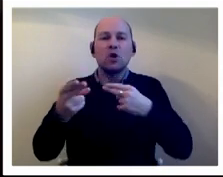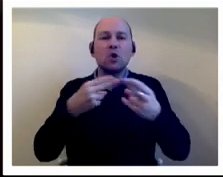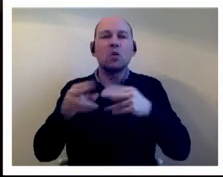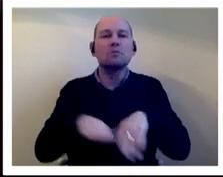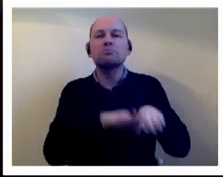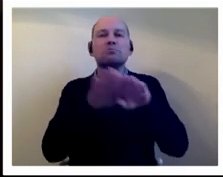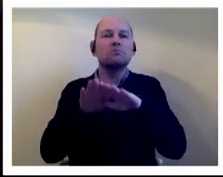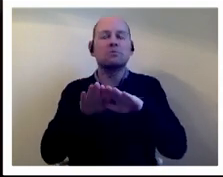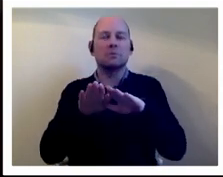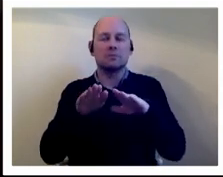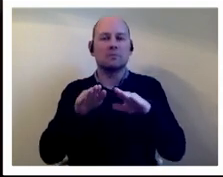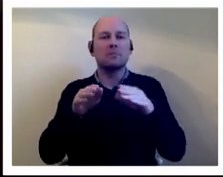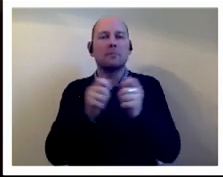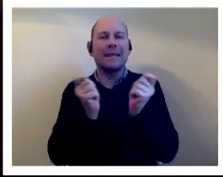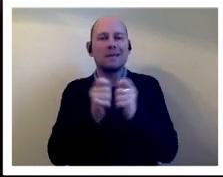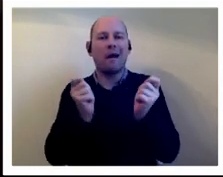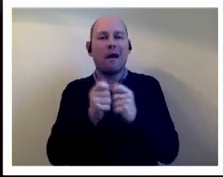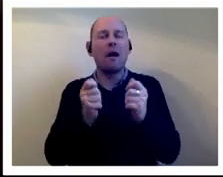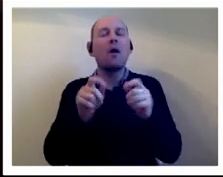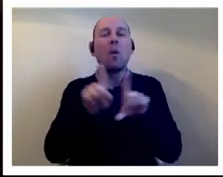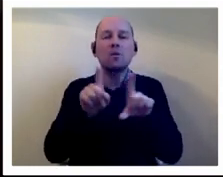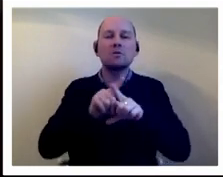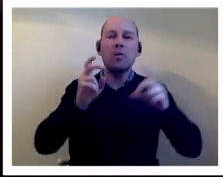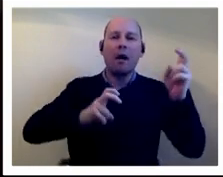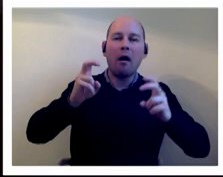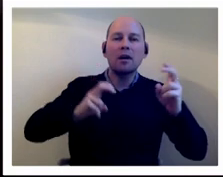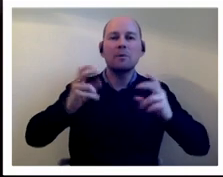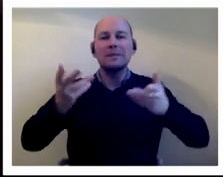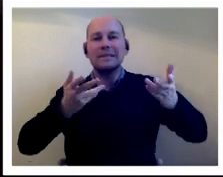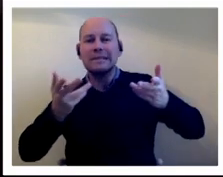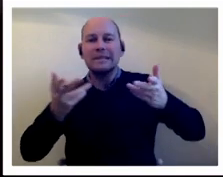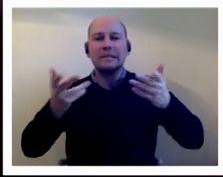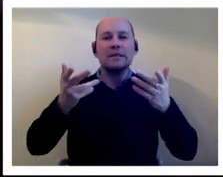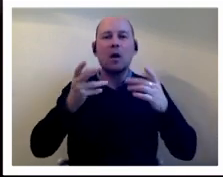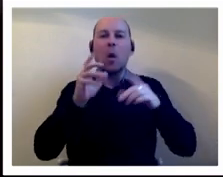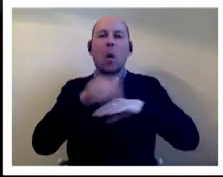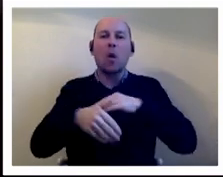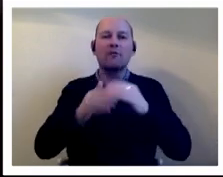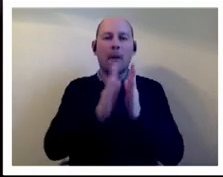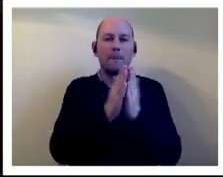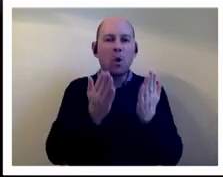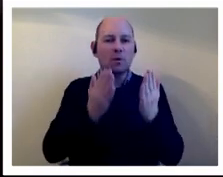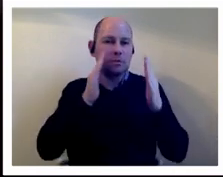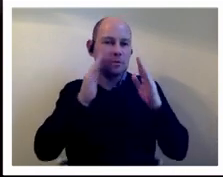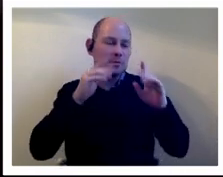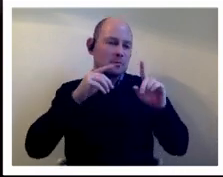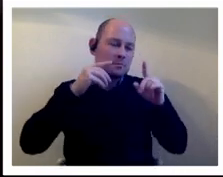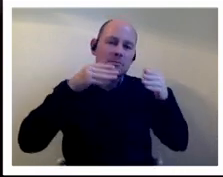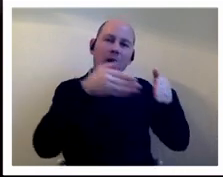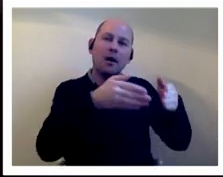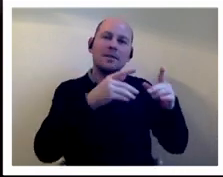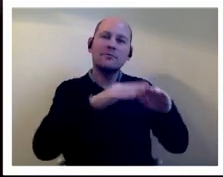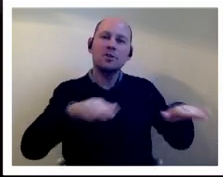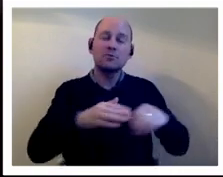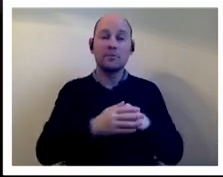have these arguments and debates around um books targeted children and libraries and and you talk about i was terrified of growing